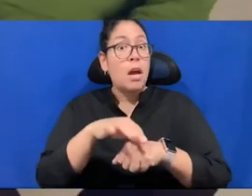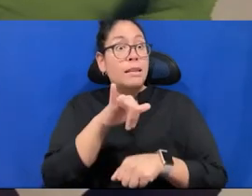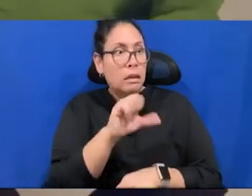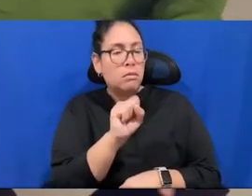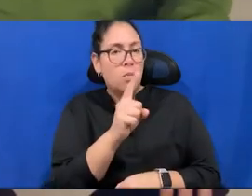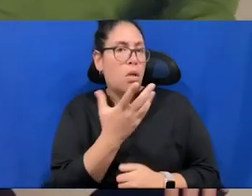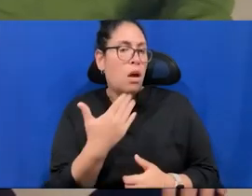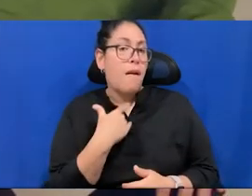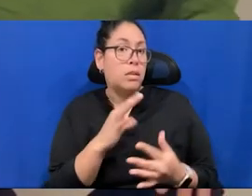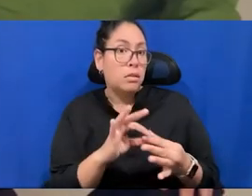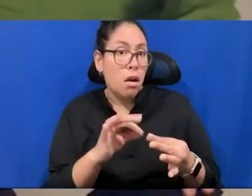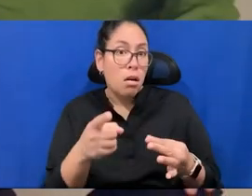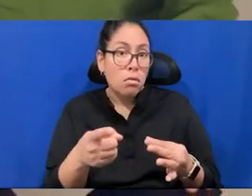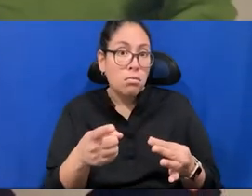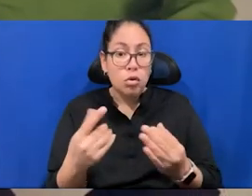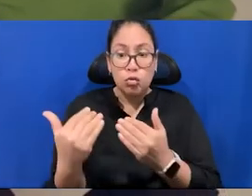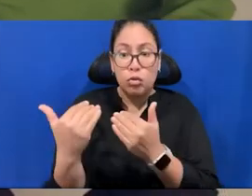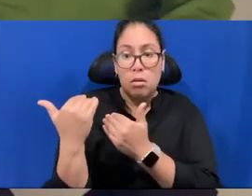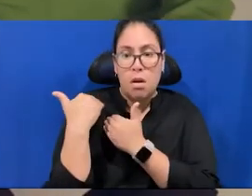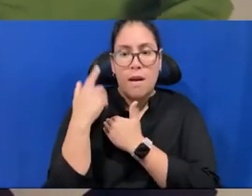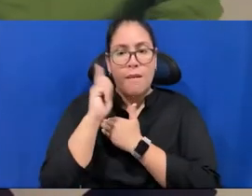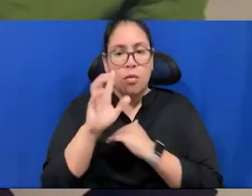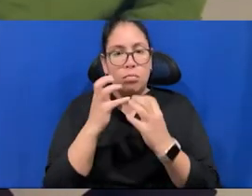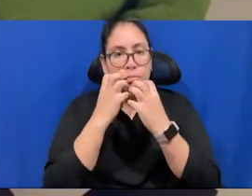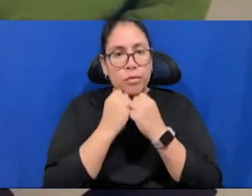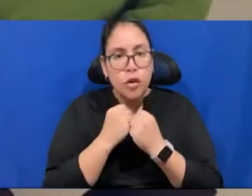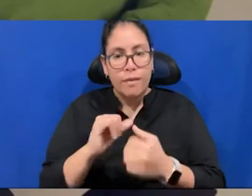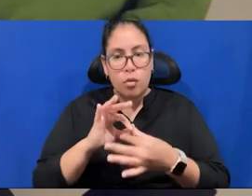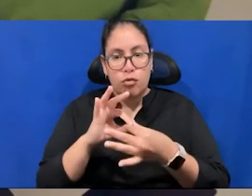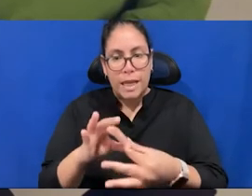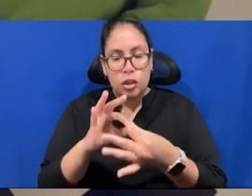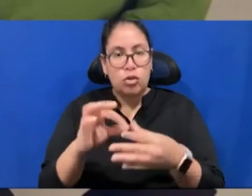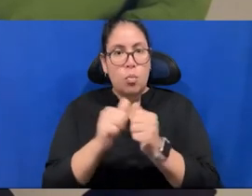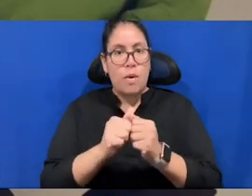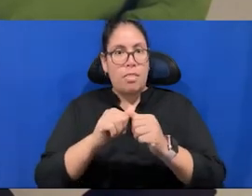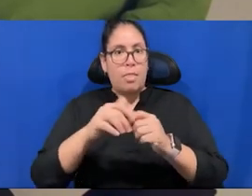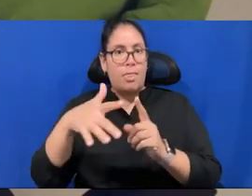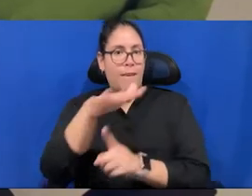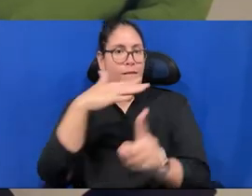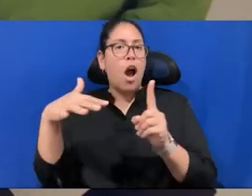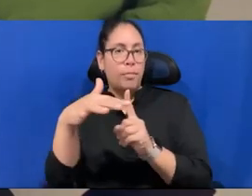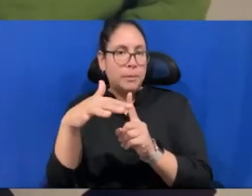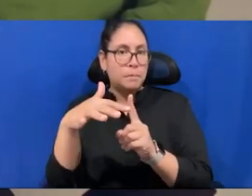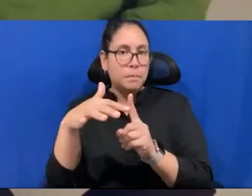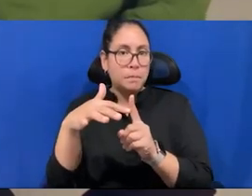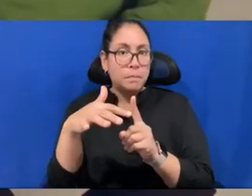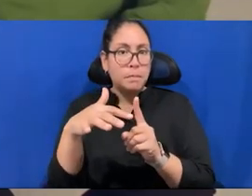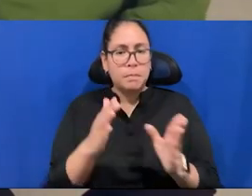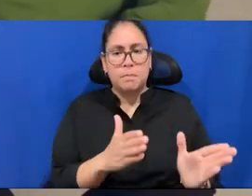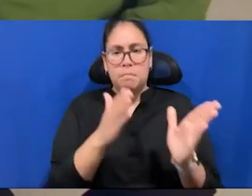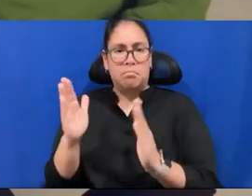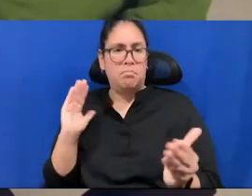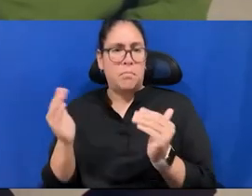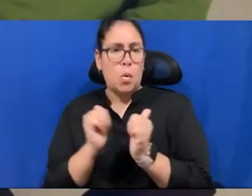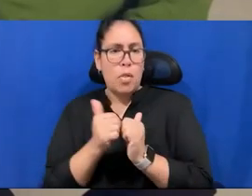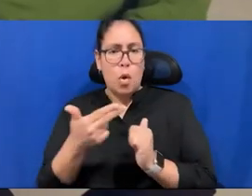to preserve a relationship with the environment, which is very different that the Homo capitalos sinus, I don't know if this